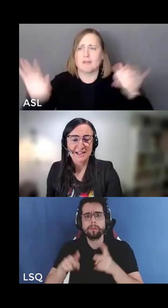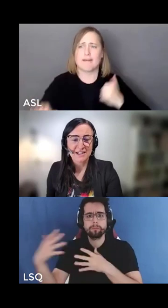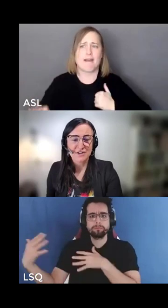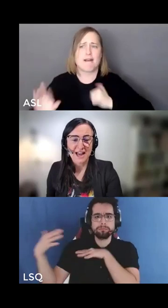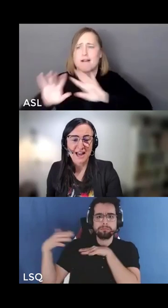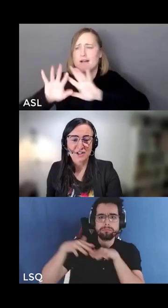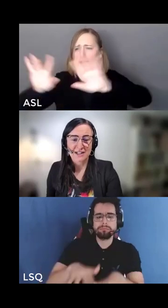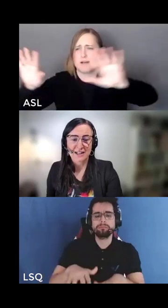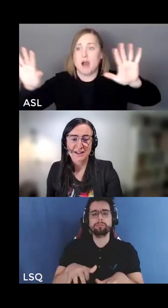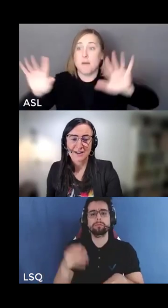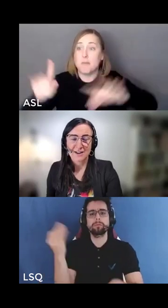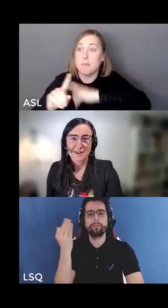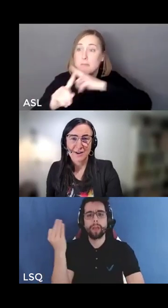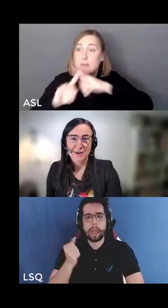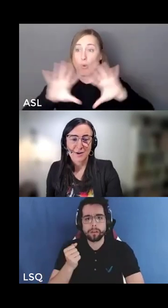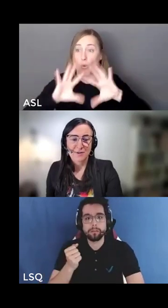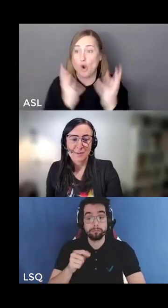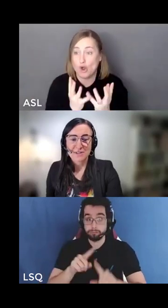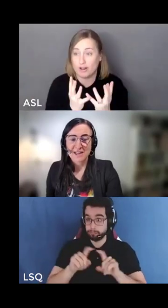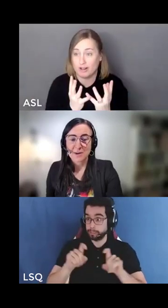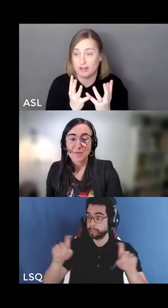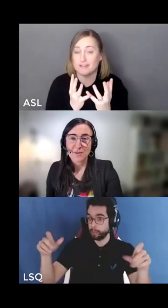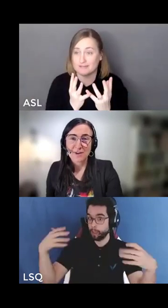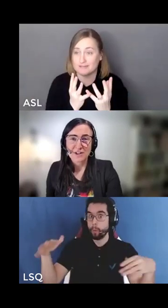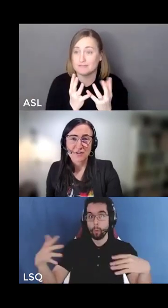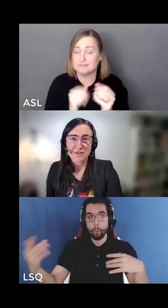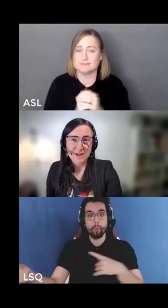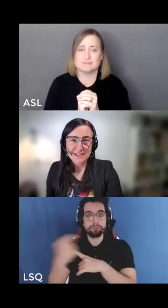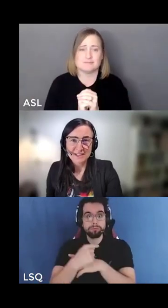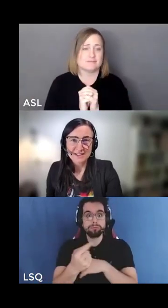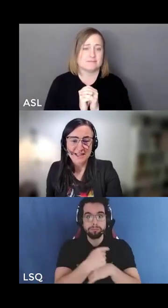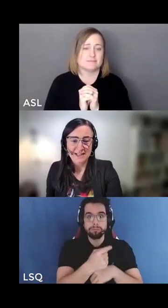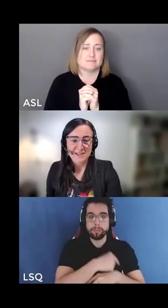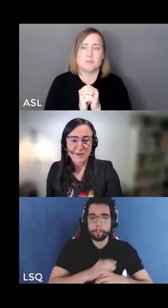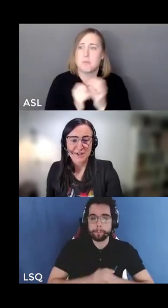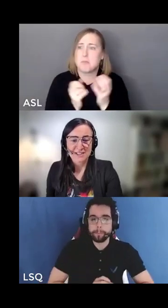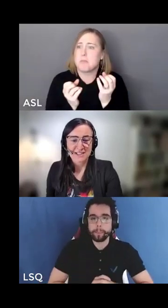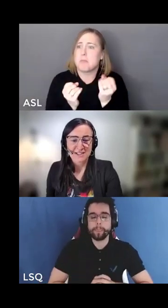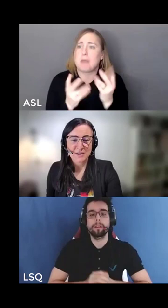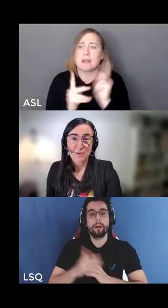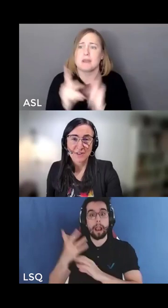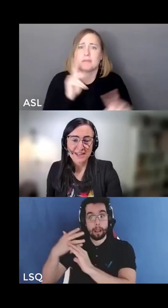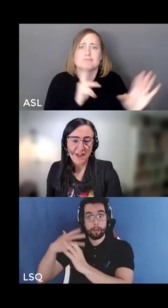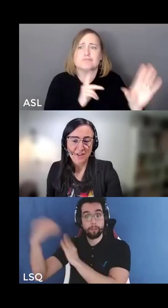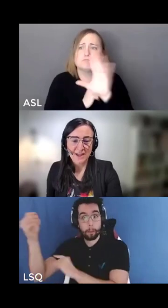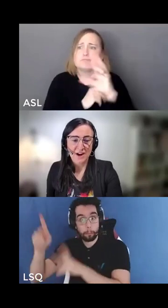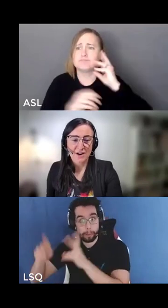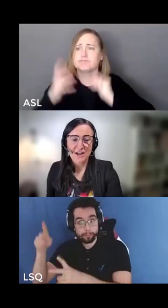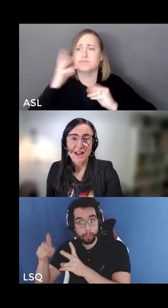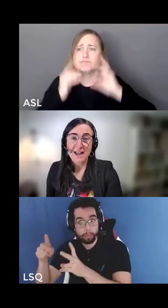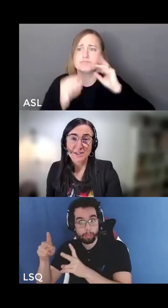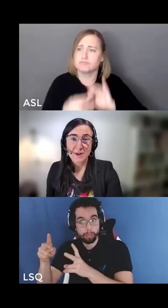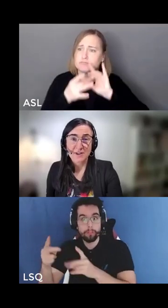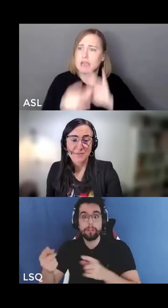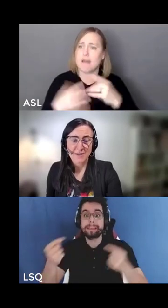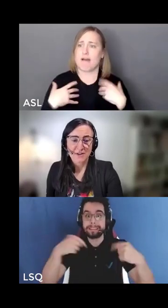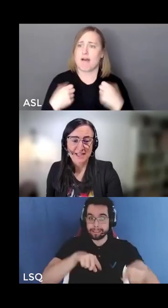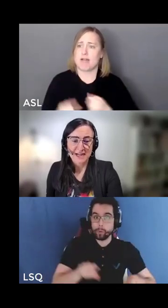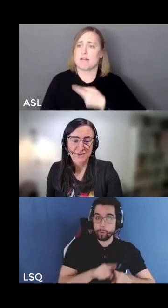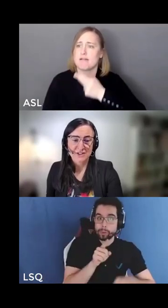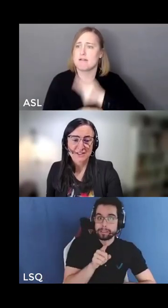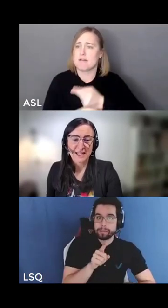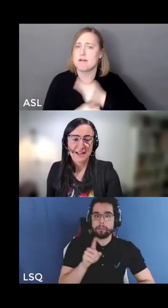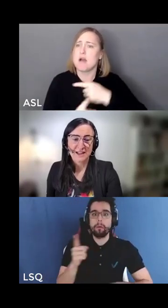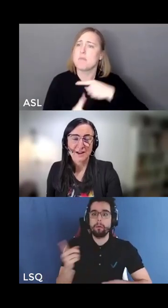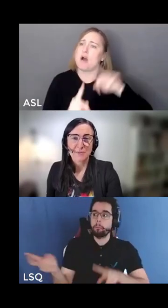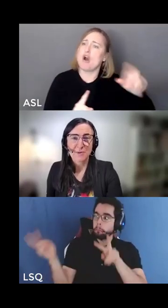and internationally representing a broad range of voices and experiences within healthcare as well as from other